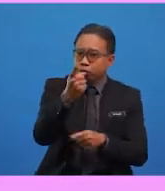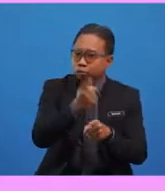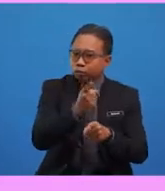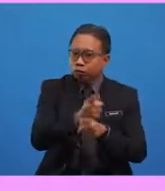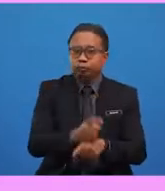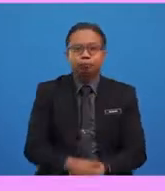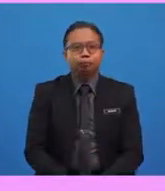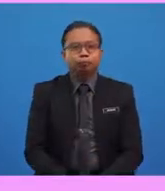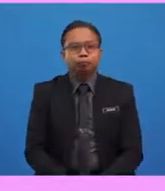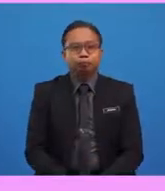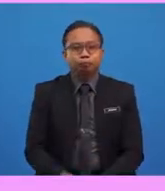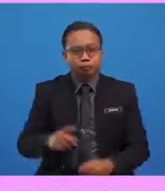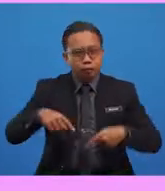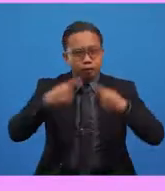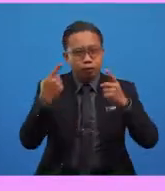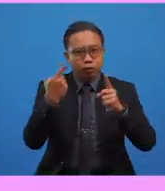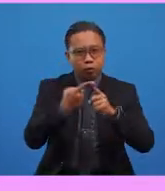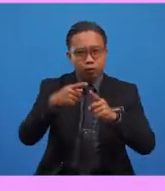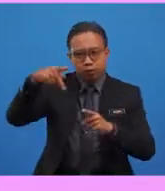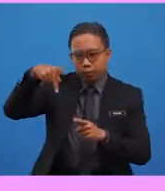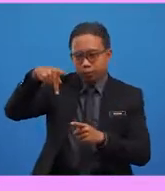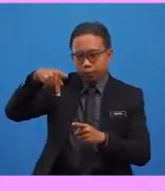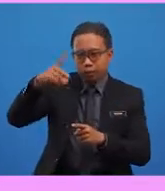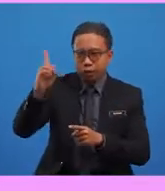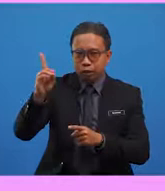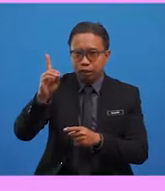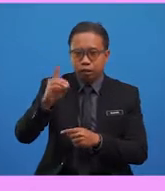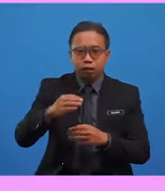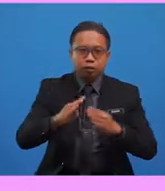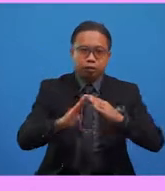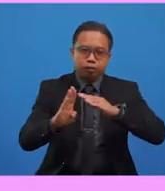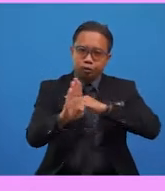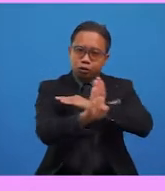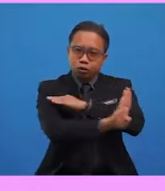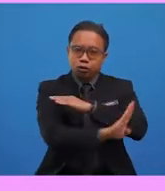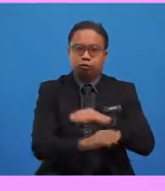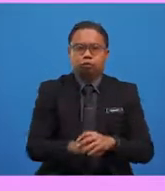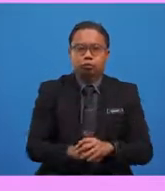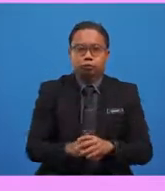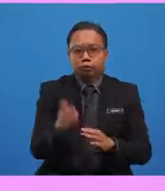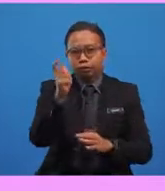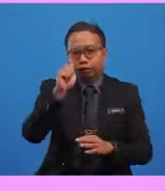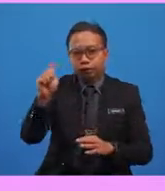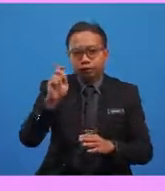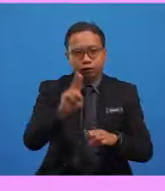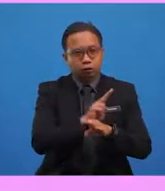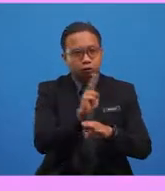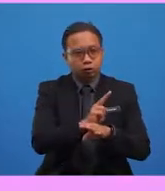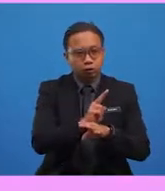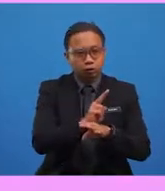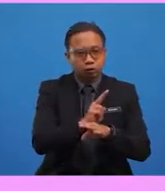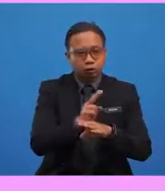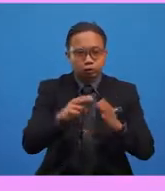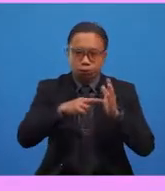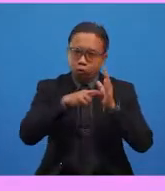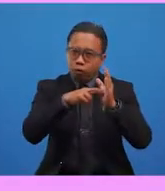correct. We are going to the Port Dickson Beach. In the sentence, the word The is used to refer